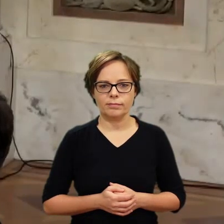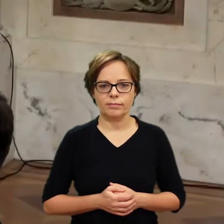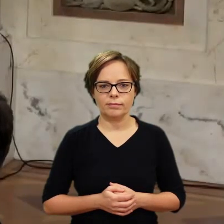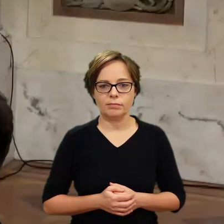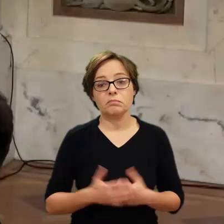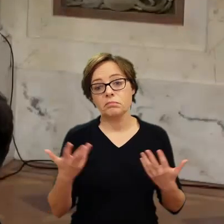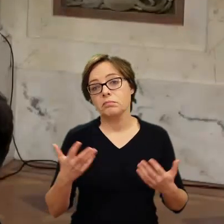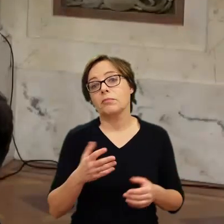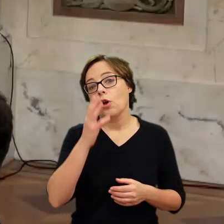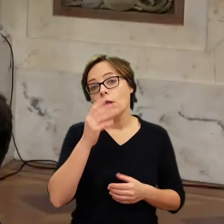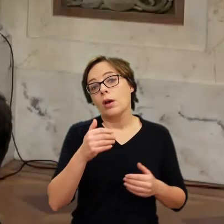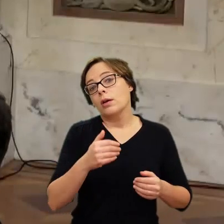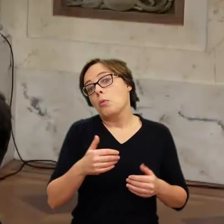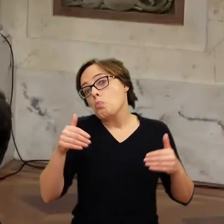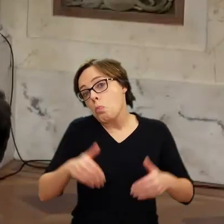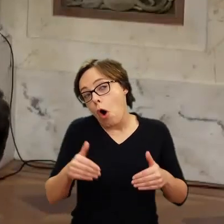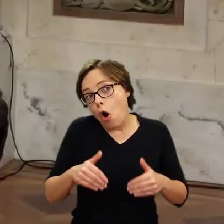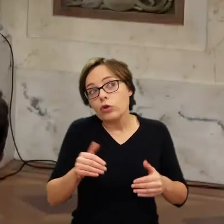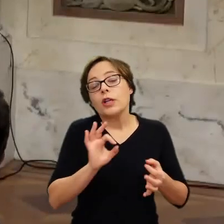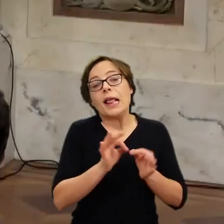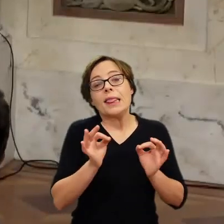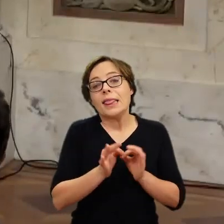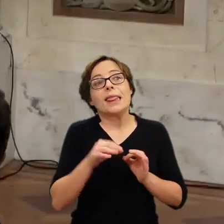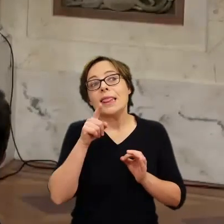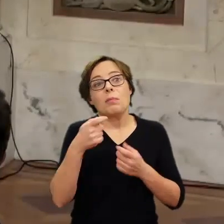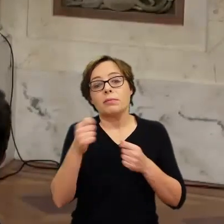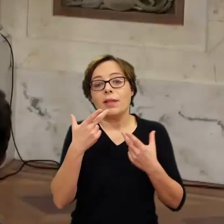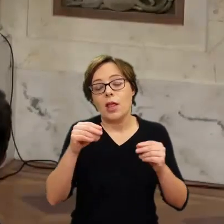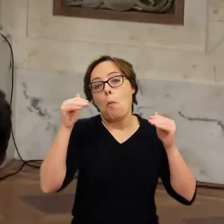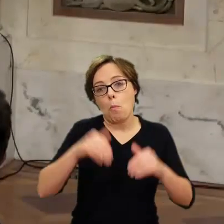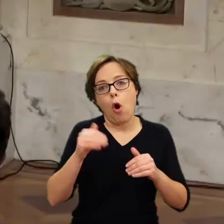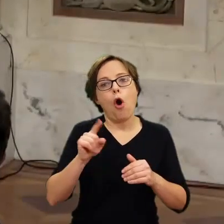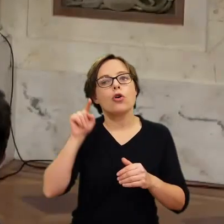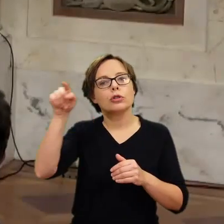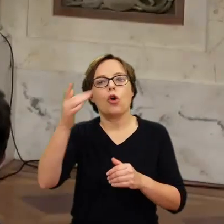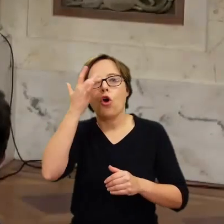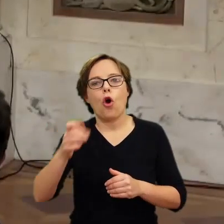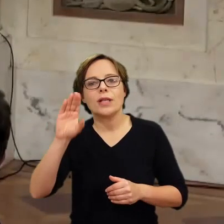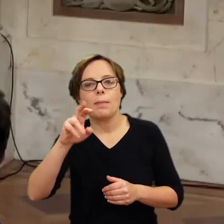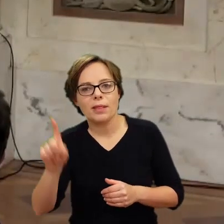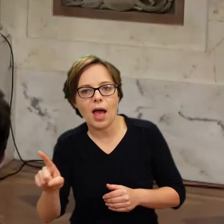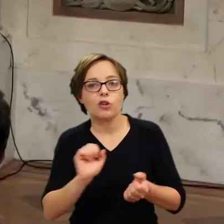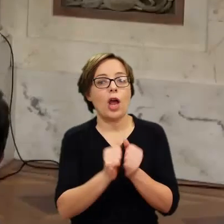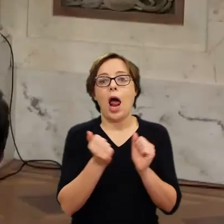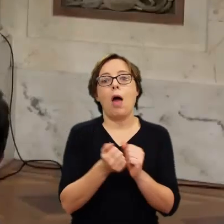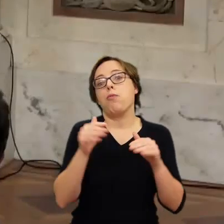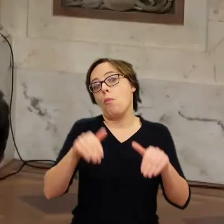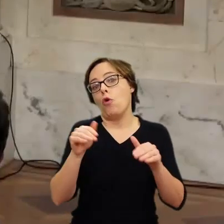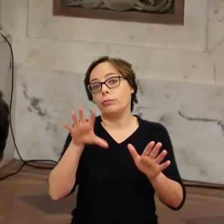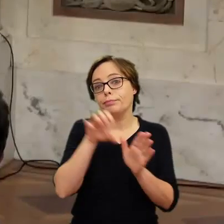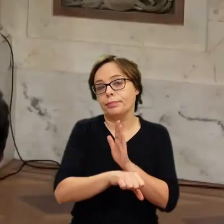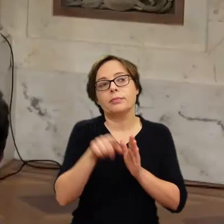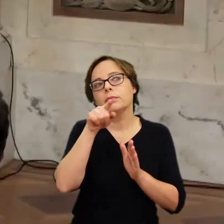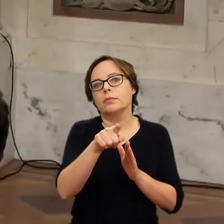I mean, the painting could be at the Hermitage right now. The painting could have been destroyed. I mean, it could have been destroyed in the fire in